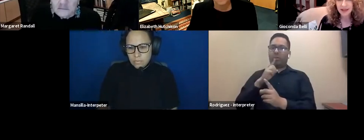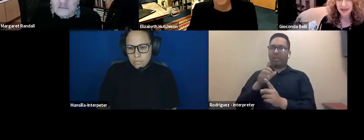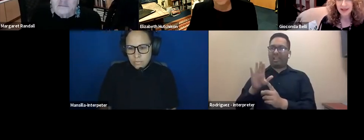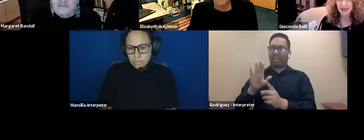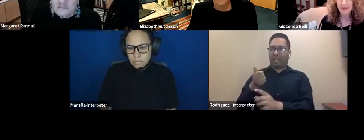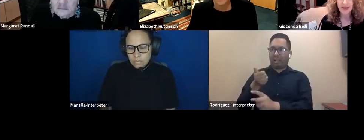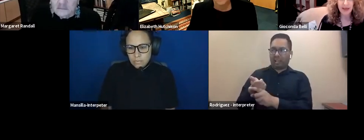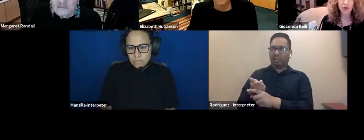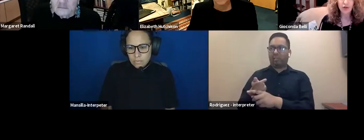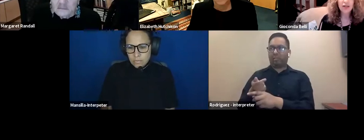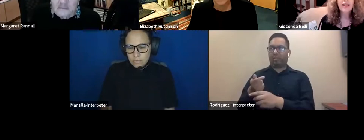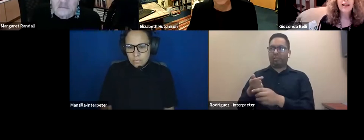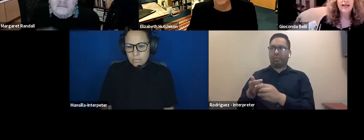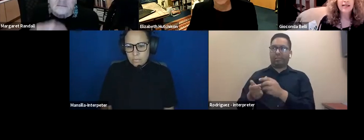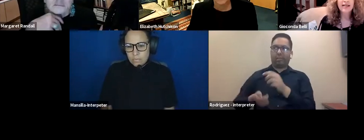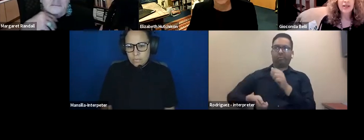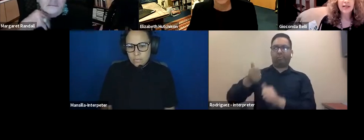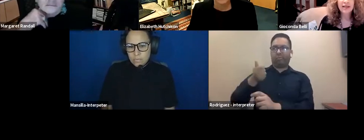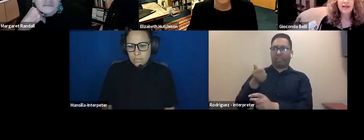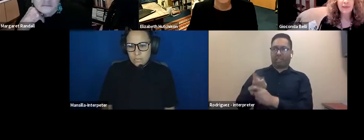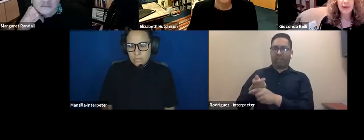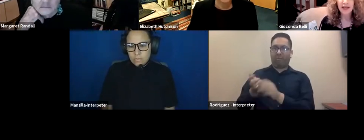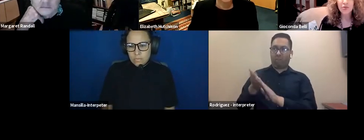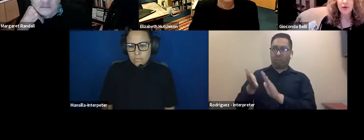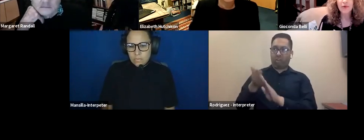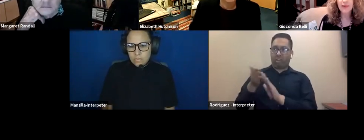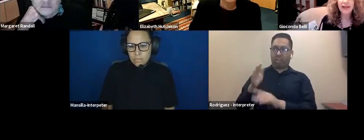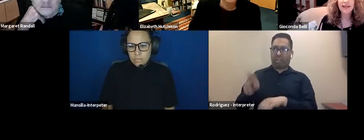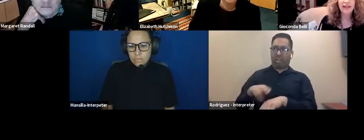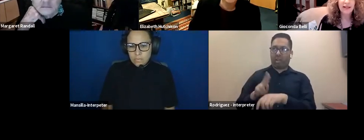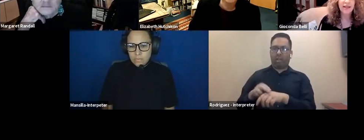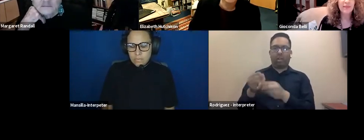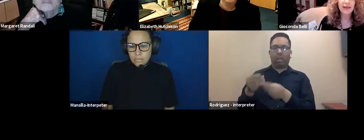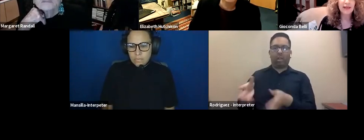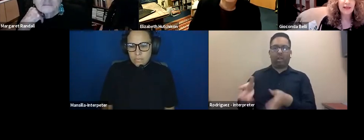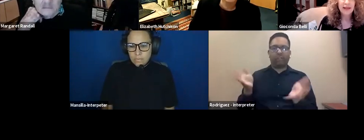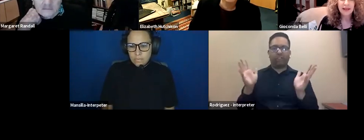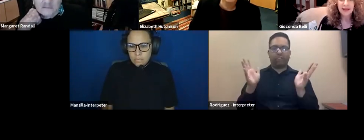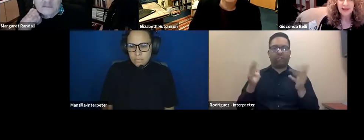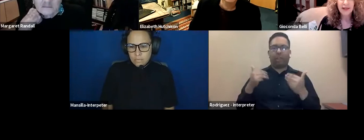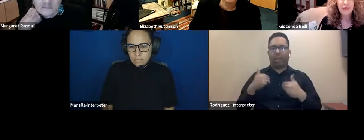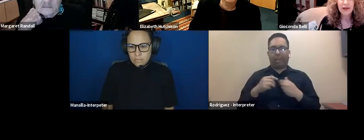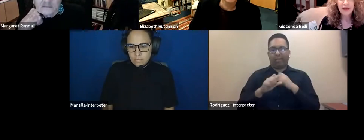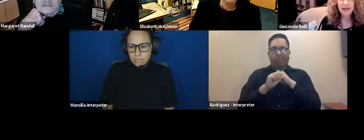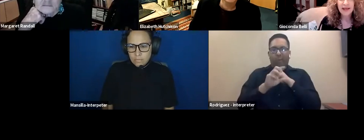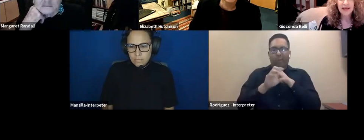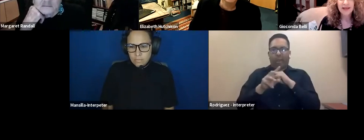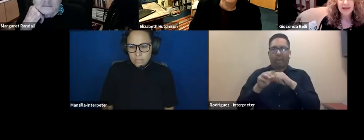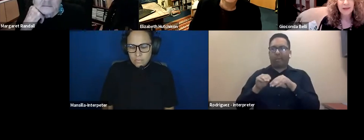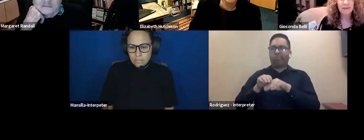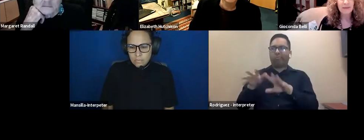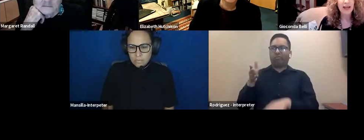nature, and it's just a place where propaganda is being dispersed.